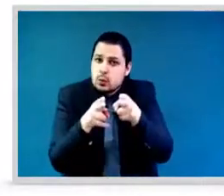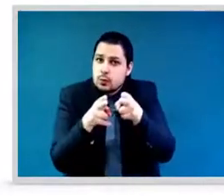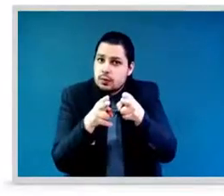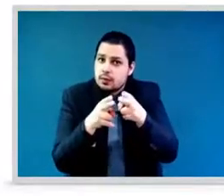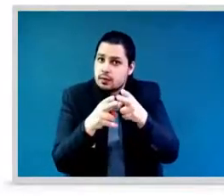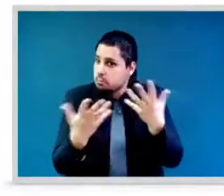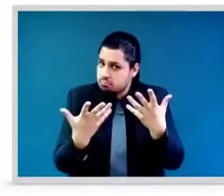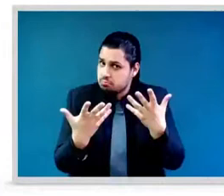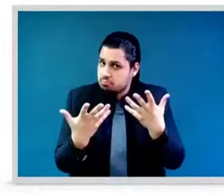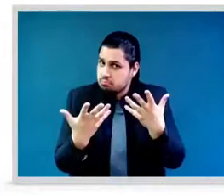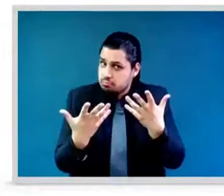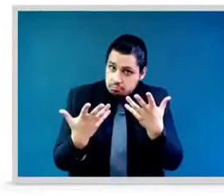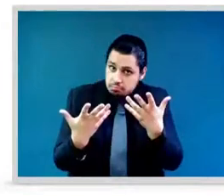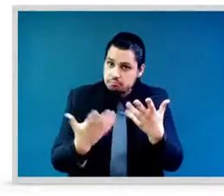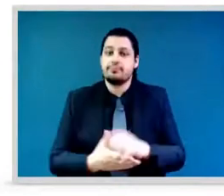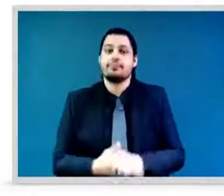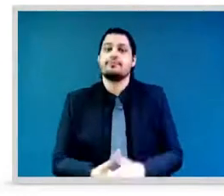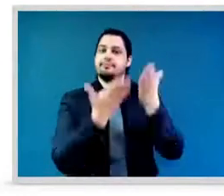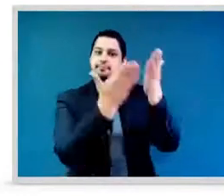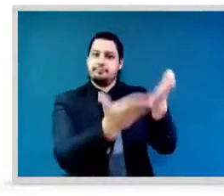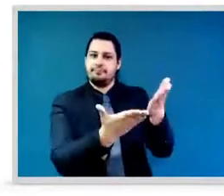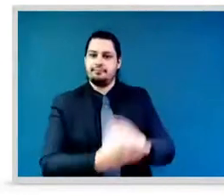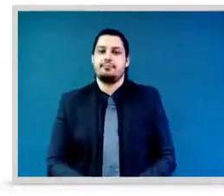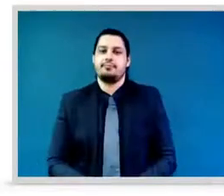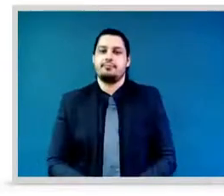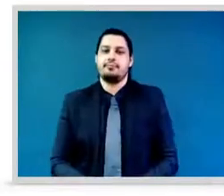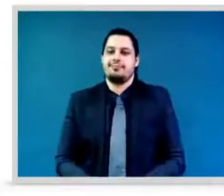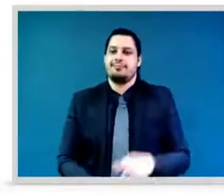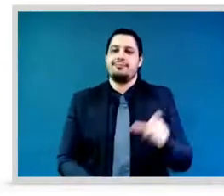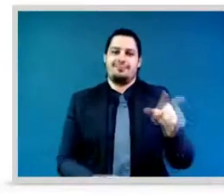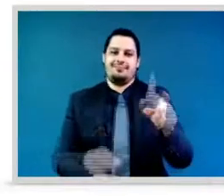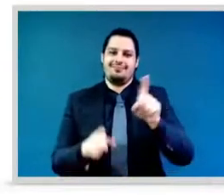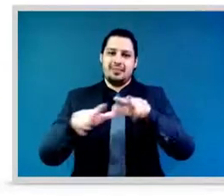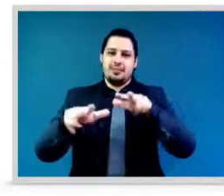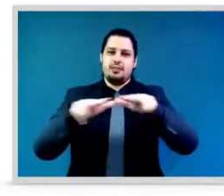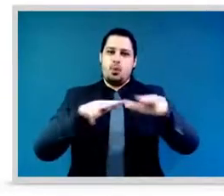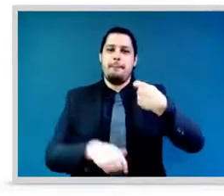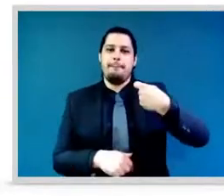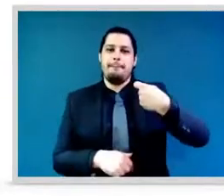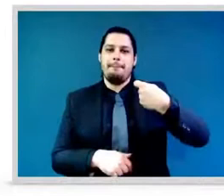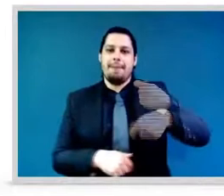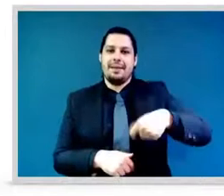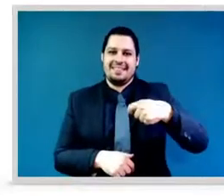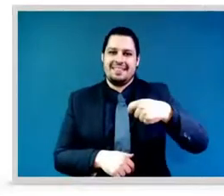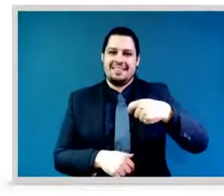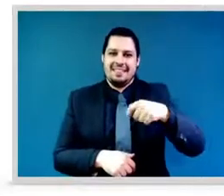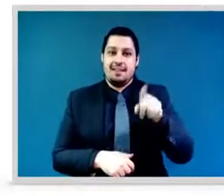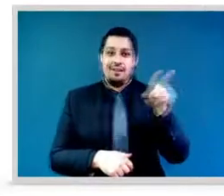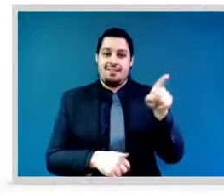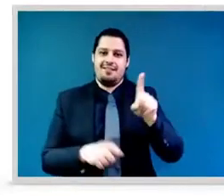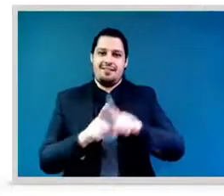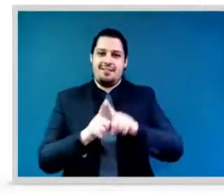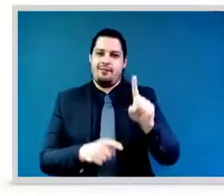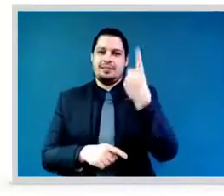your story, living through something traumatic. But can you really focus on telling us how, as one of our youth leaders, you think